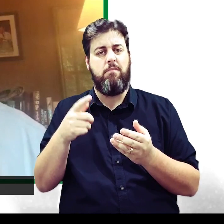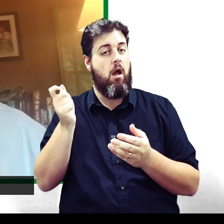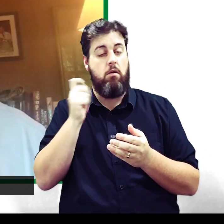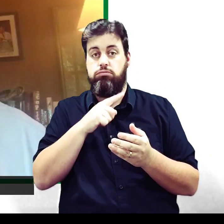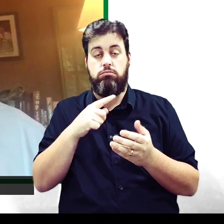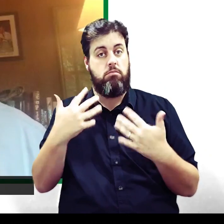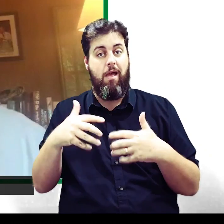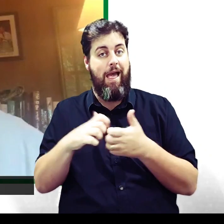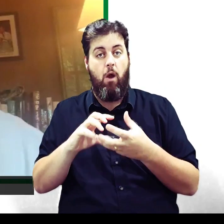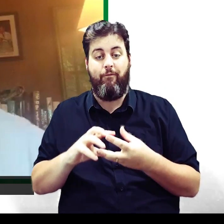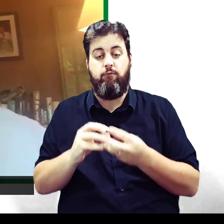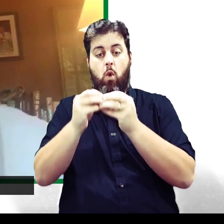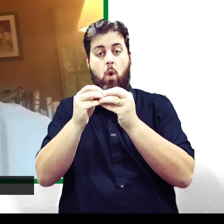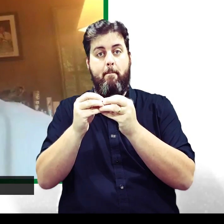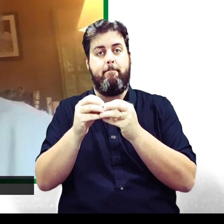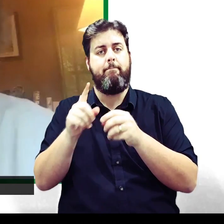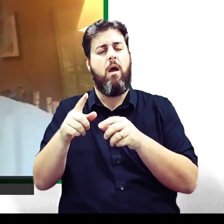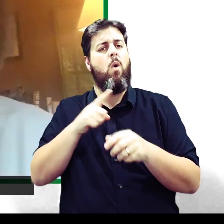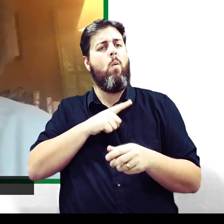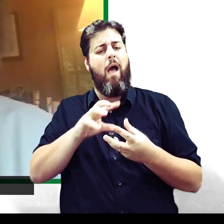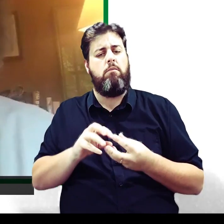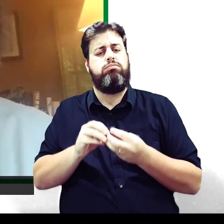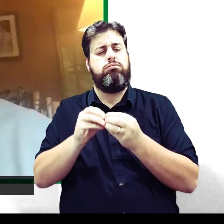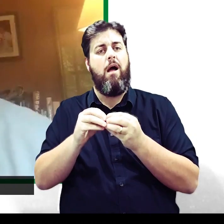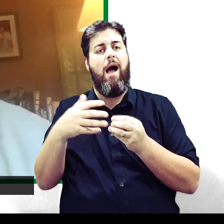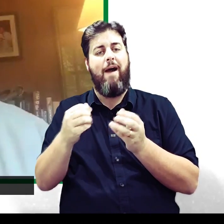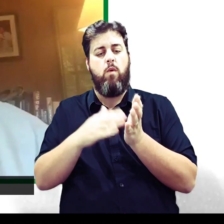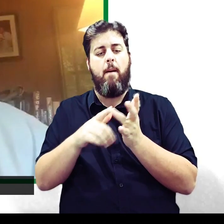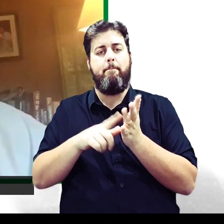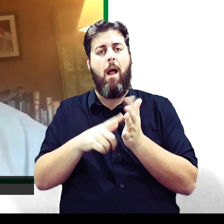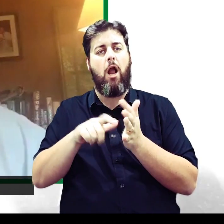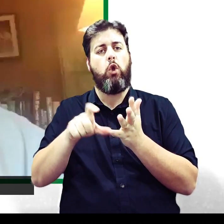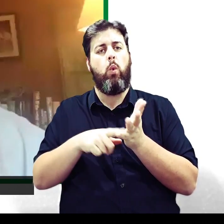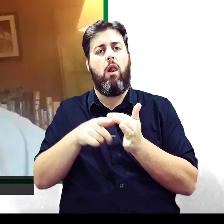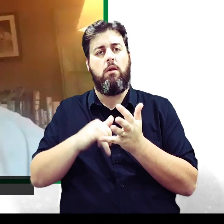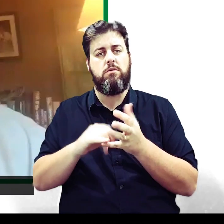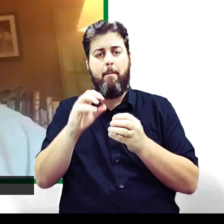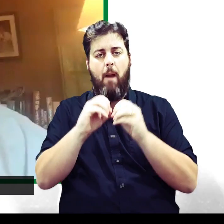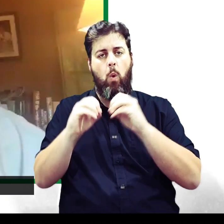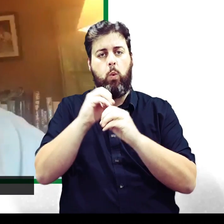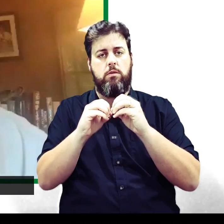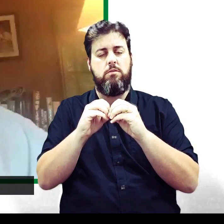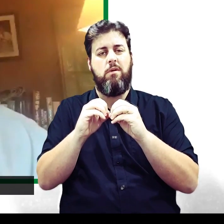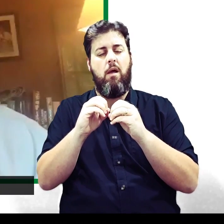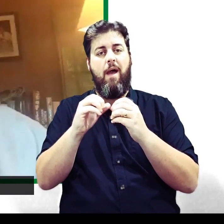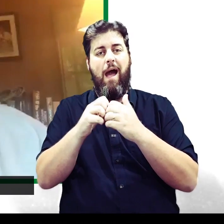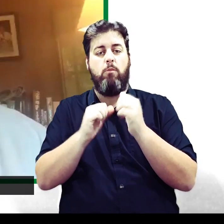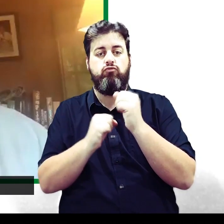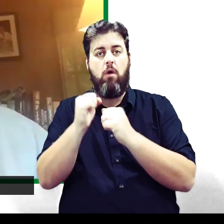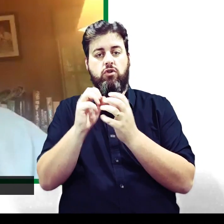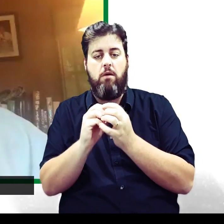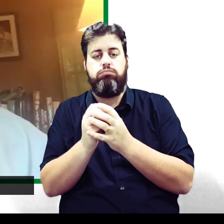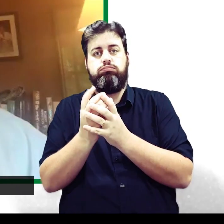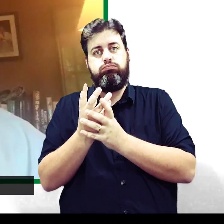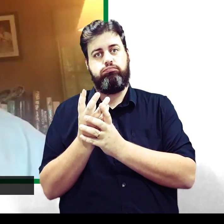and it's due to the structure of the molecules. But essentially to make a crystal, and you can do this yourself, is